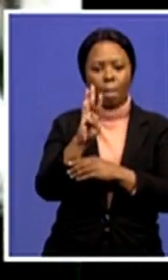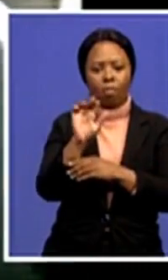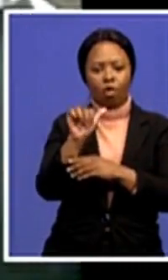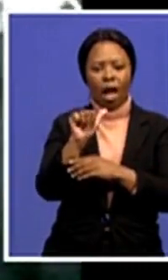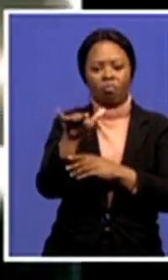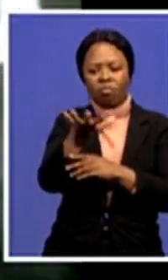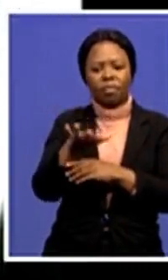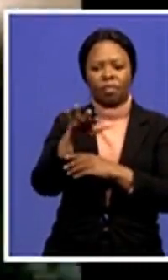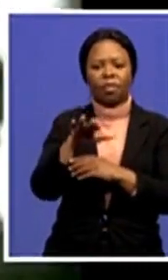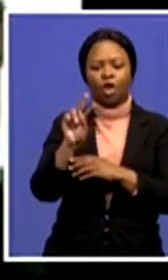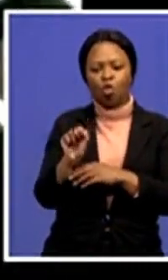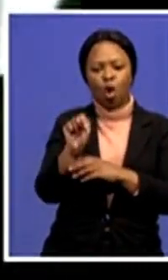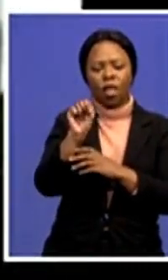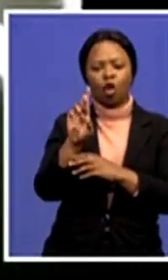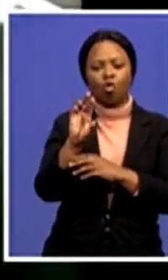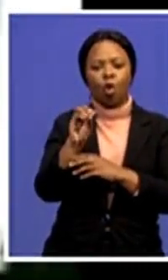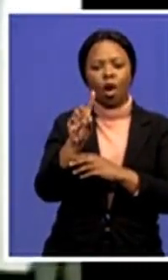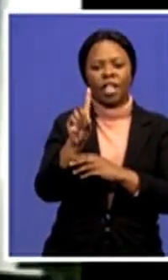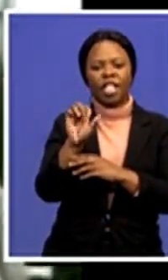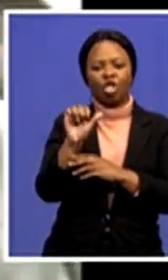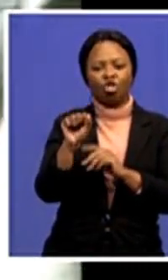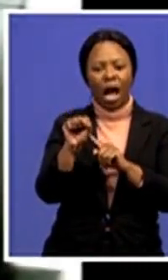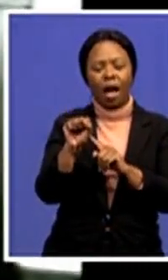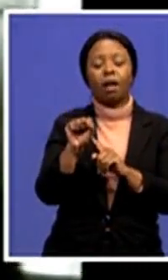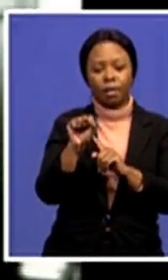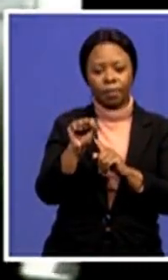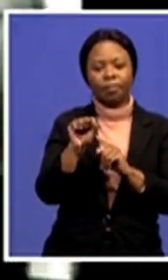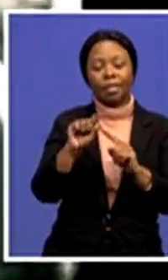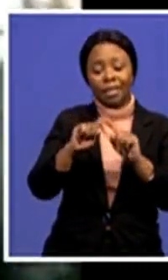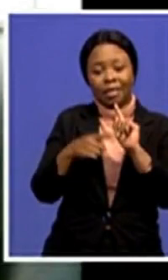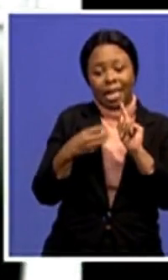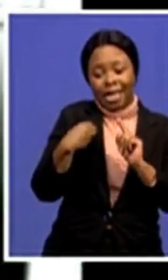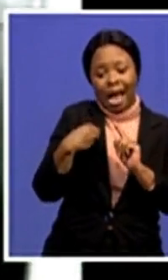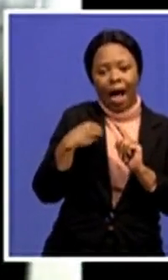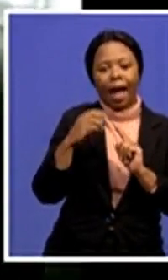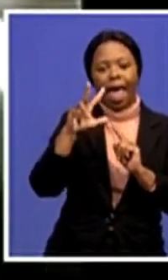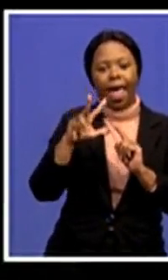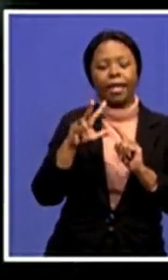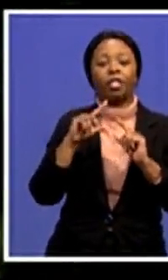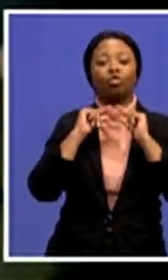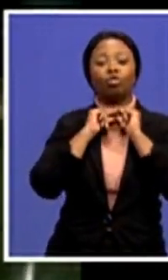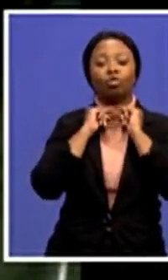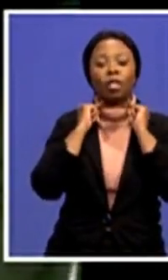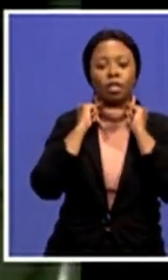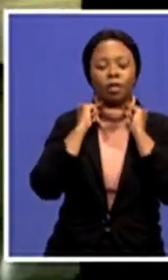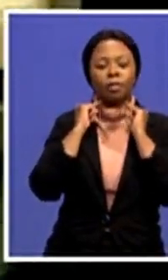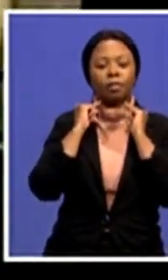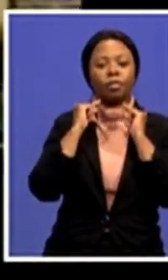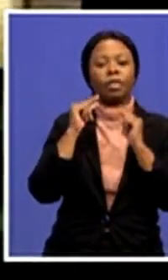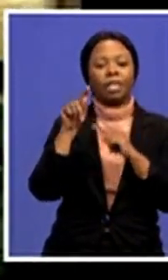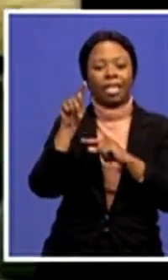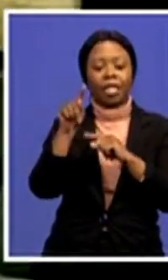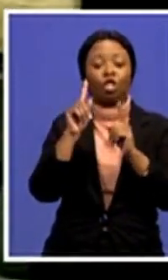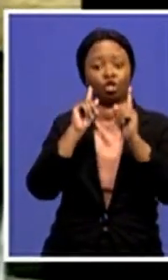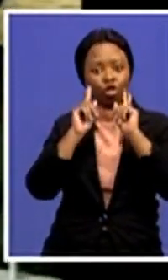of eight children of a Church of Scotland minister, Gaunda was a teacher by training like his parents before